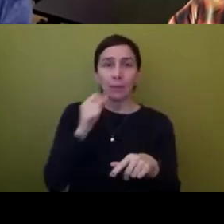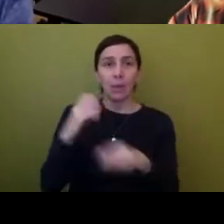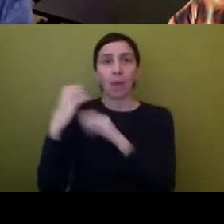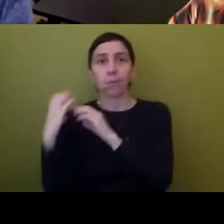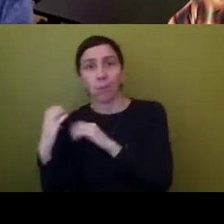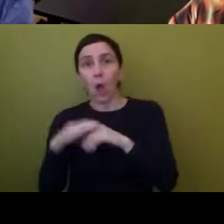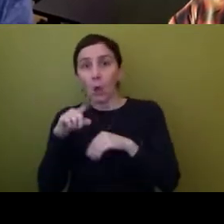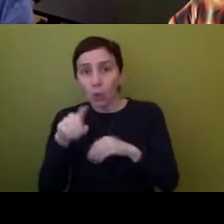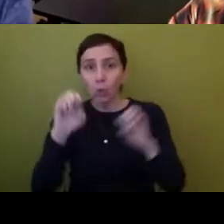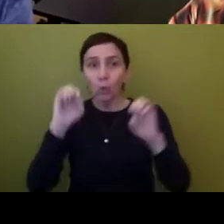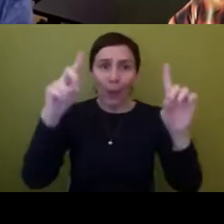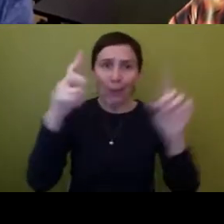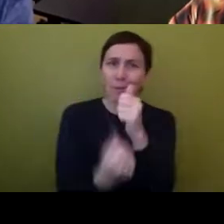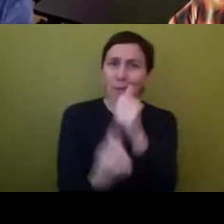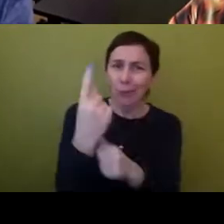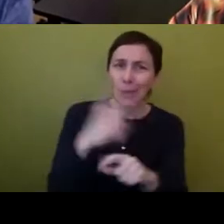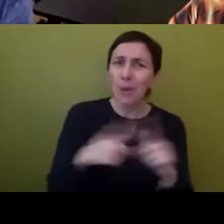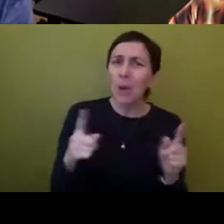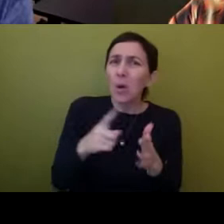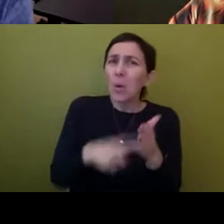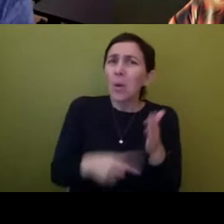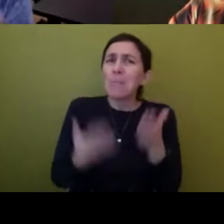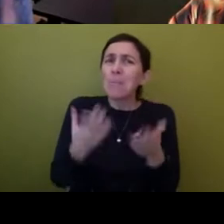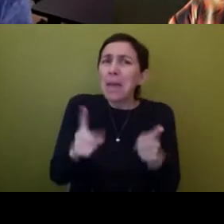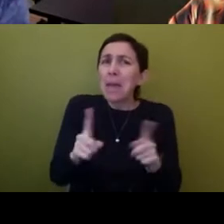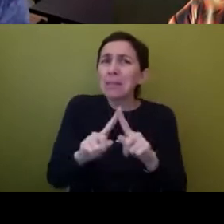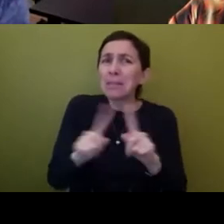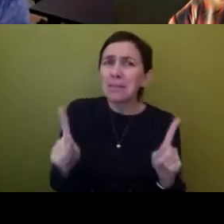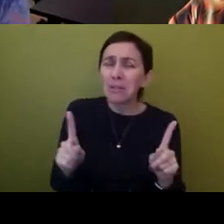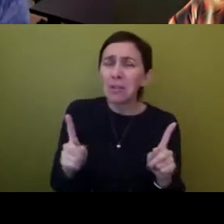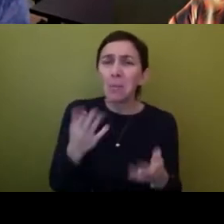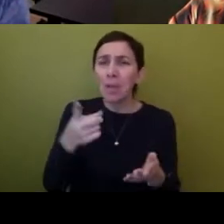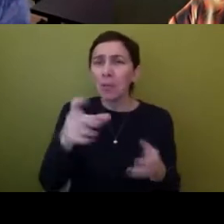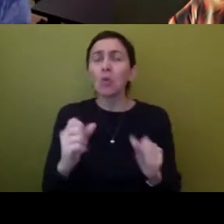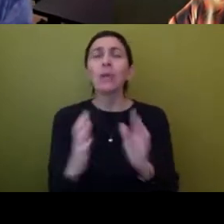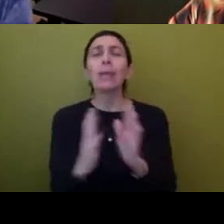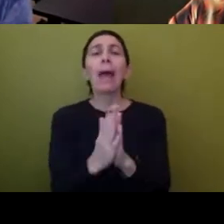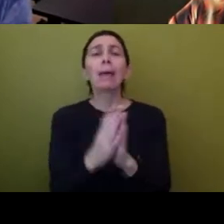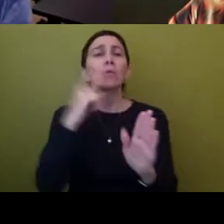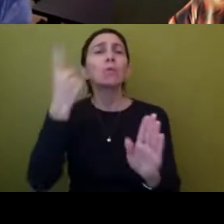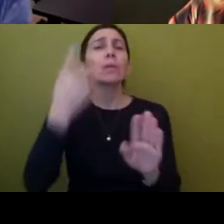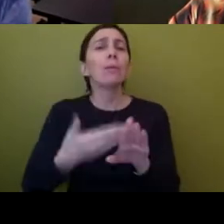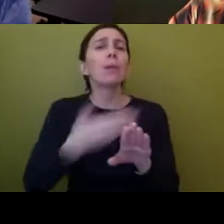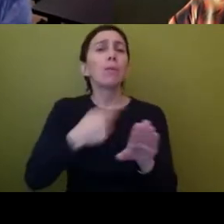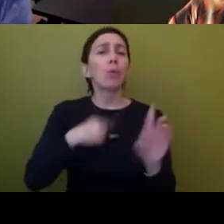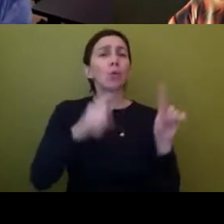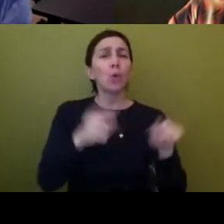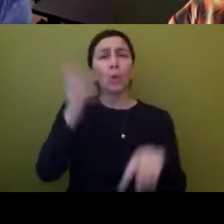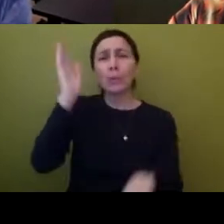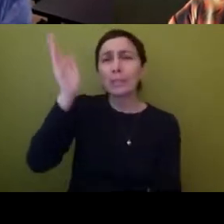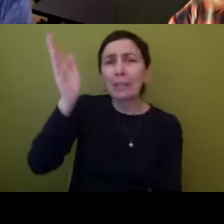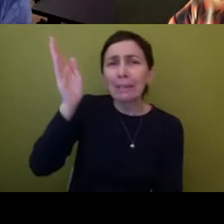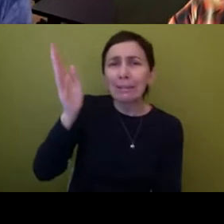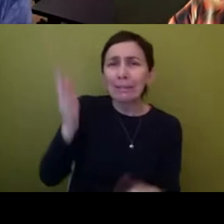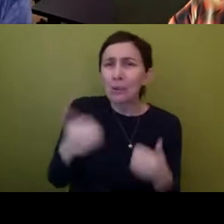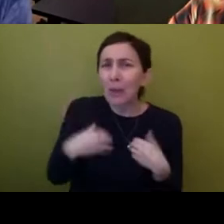is there, have you thought about what could happen or maybe something you ask for beforehand? Is there, has been, have you thought about those at all?